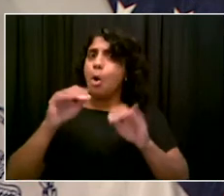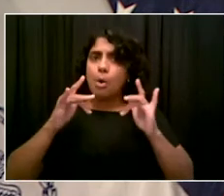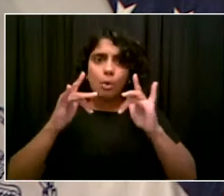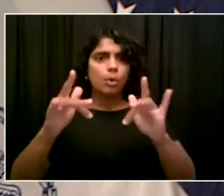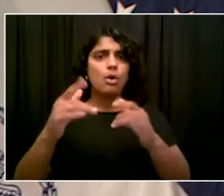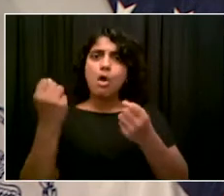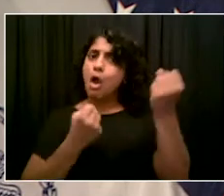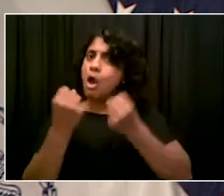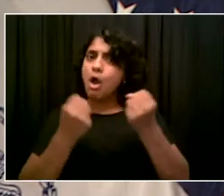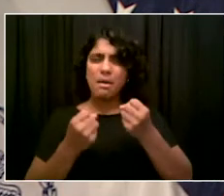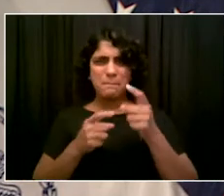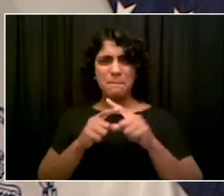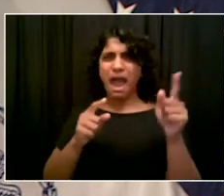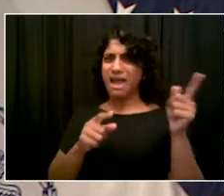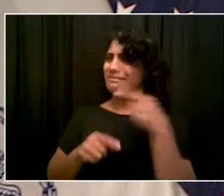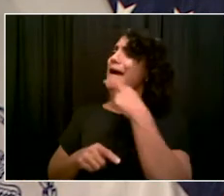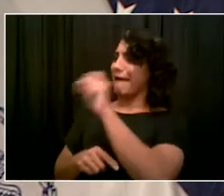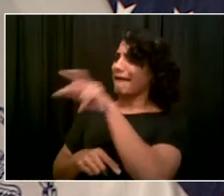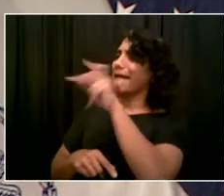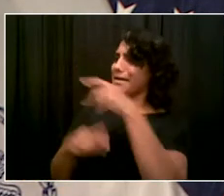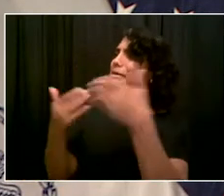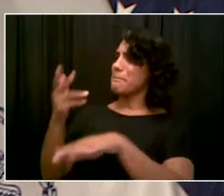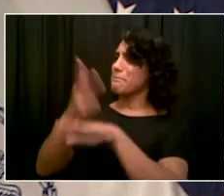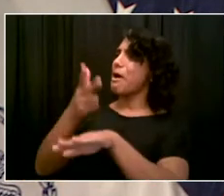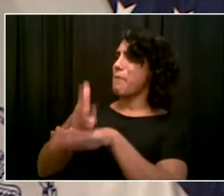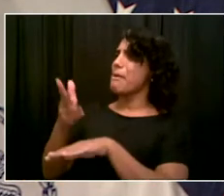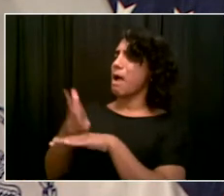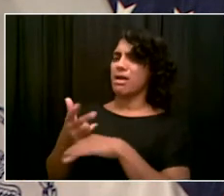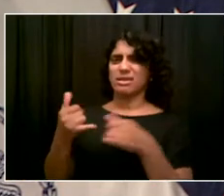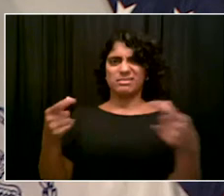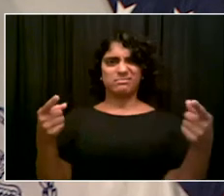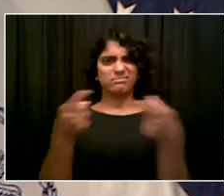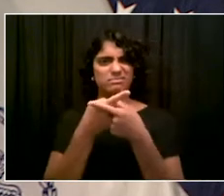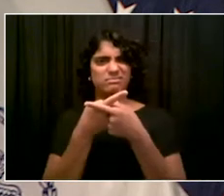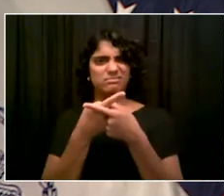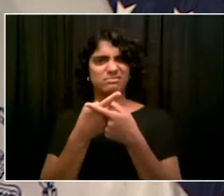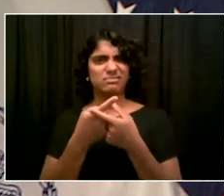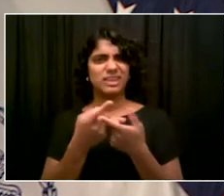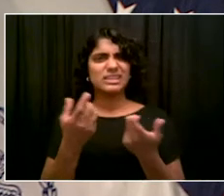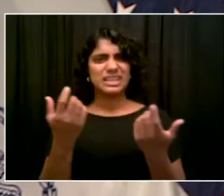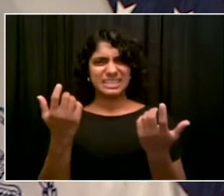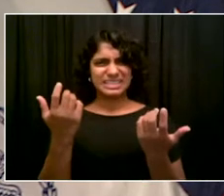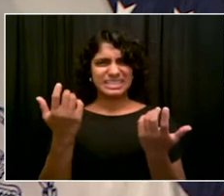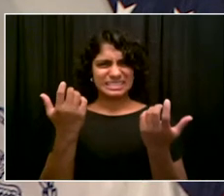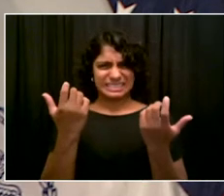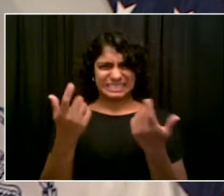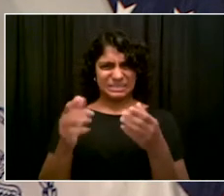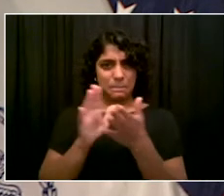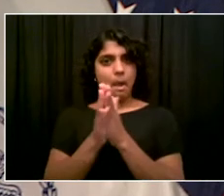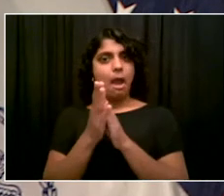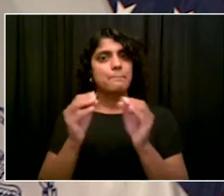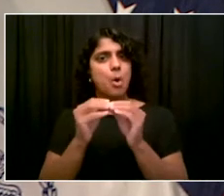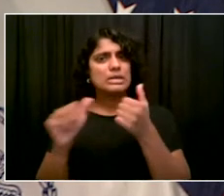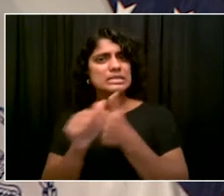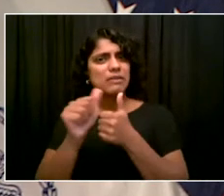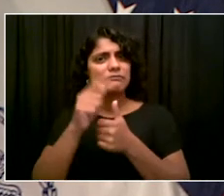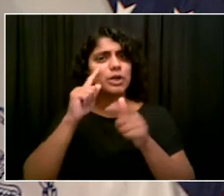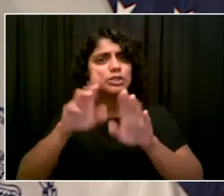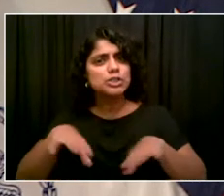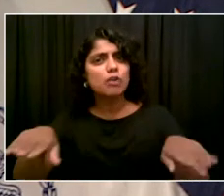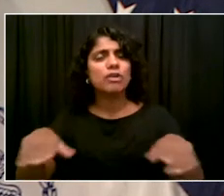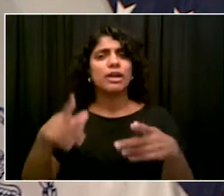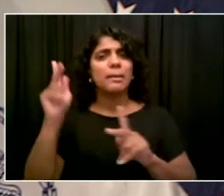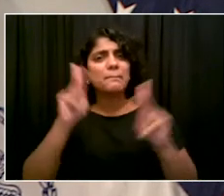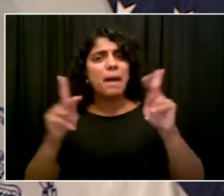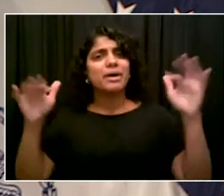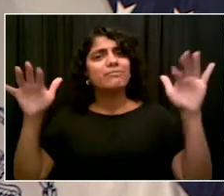McGinnis Boulevard and talked about the fact that some neighborhood residents had tried to disrupt an open street